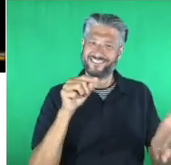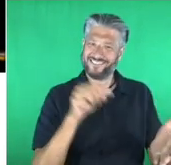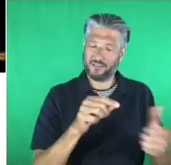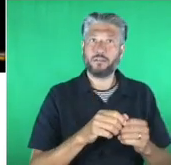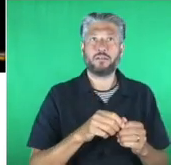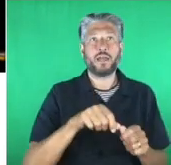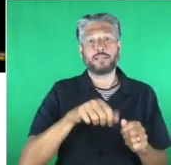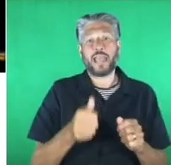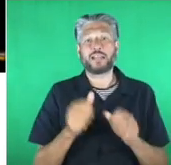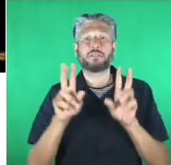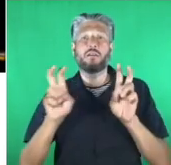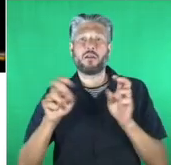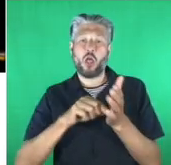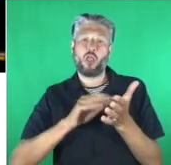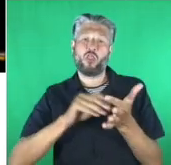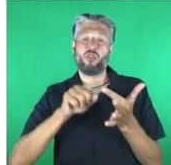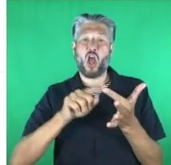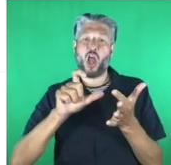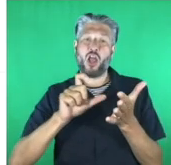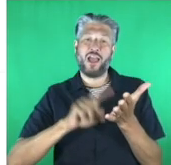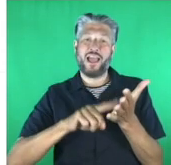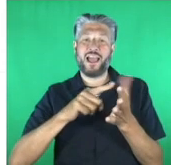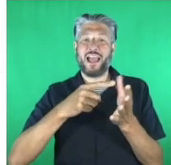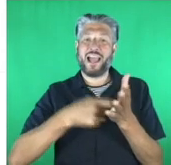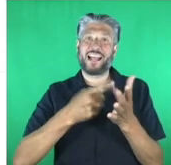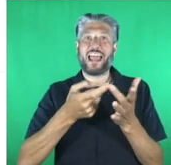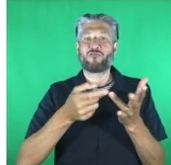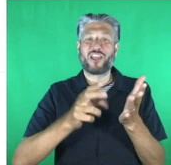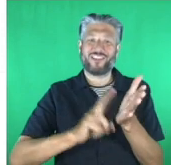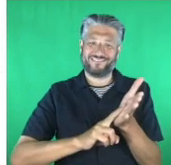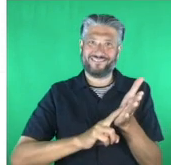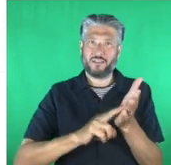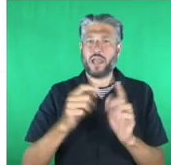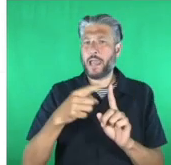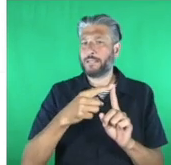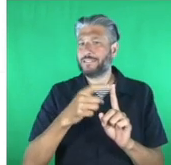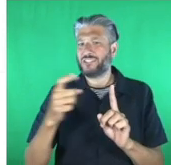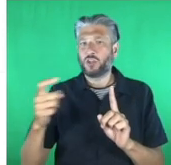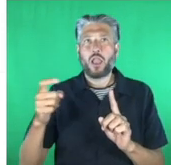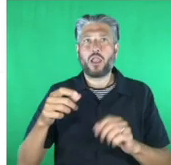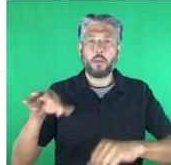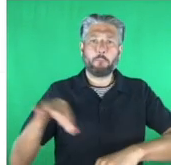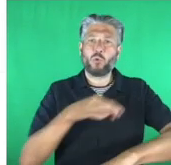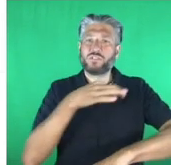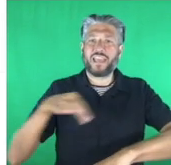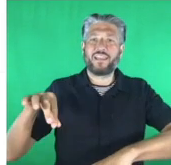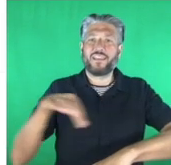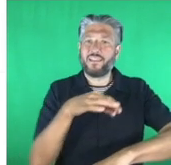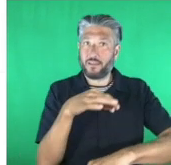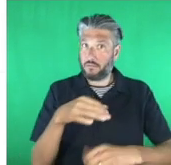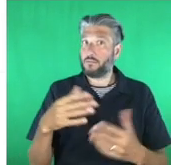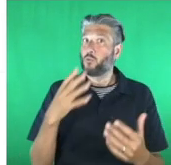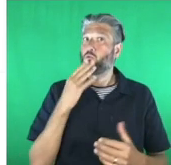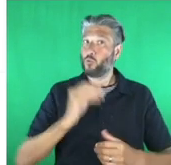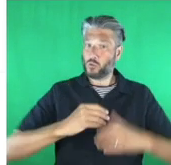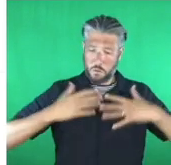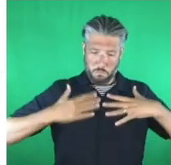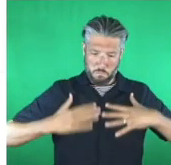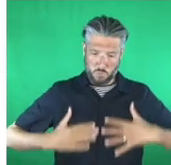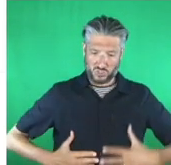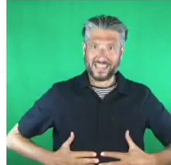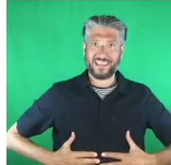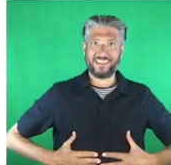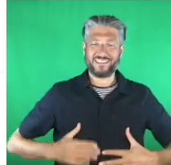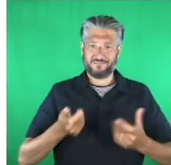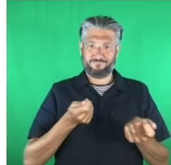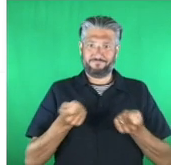is a revolutionary digital instrument that can be played with any part of the body it has been in the making for eight years and is sure